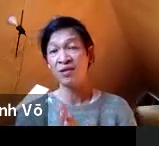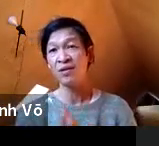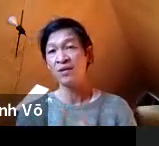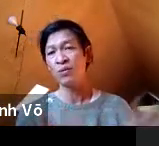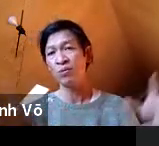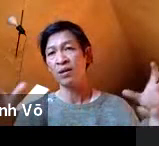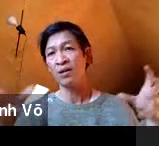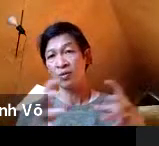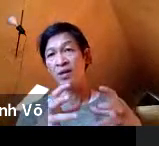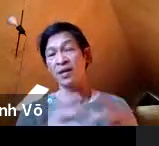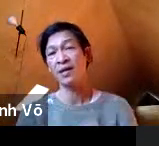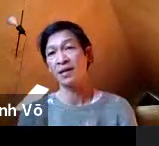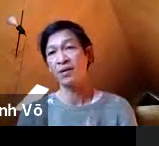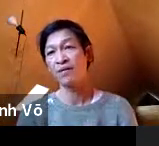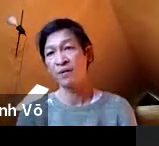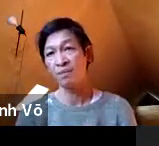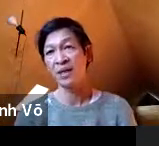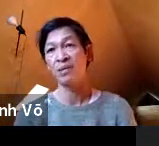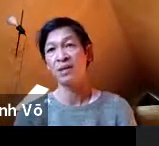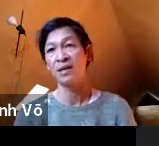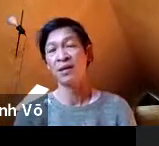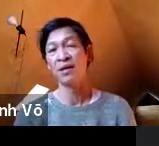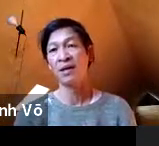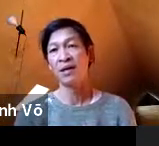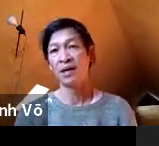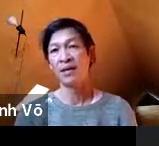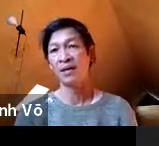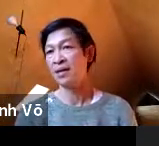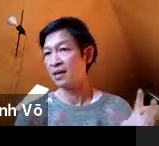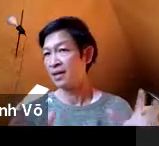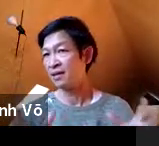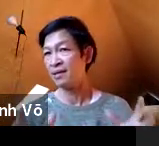for sale and stuff. So we wanted to collect like a lot of the papers and